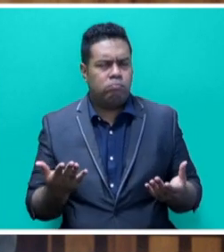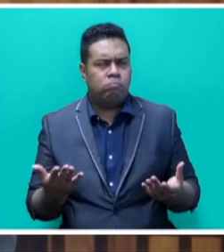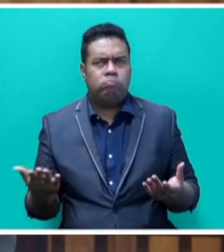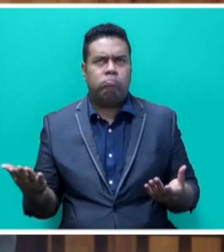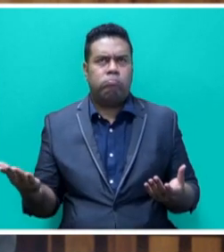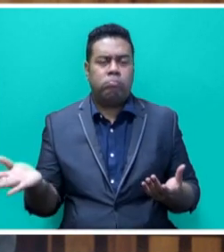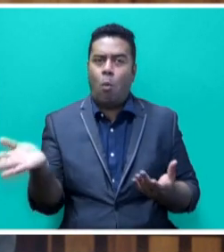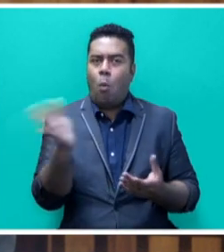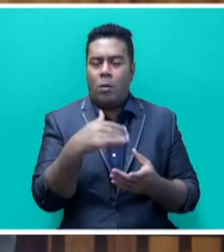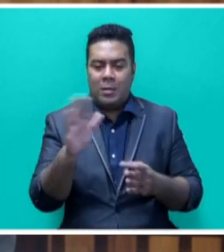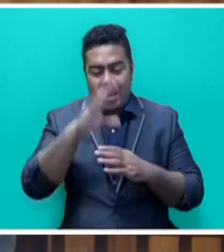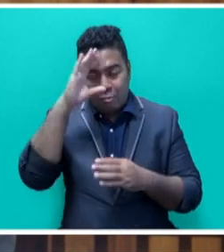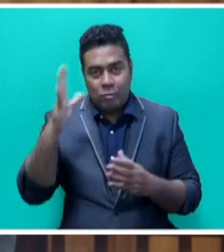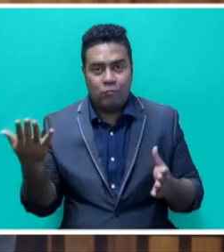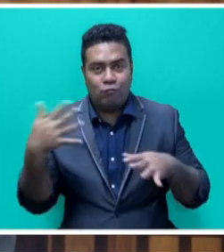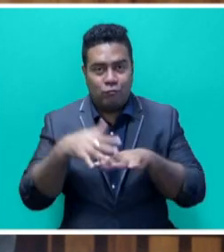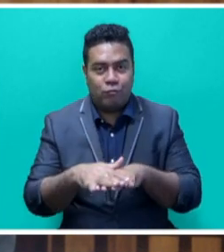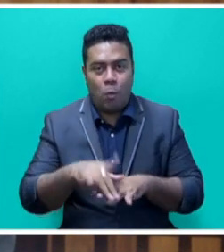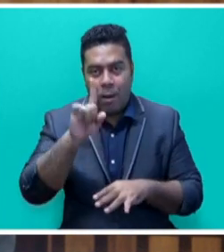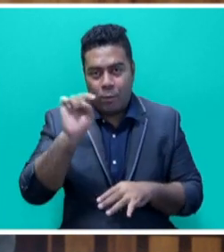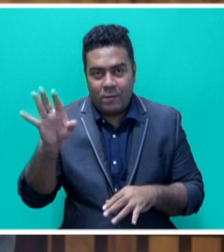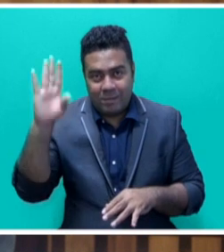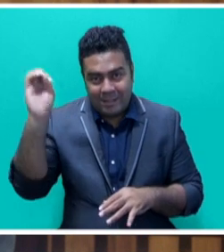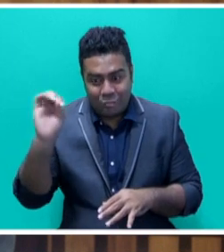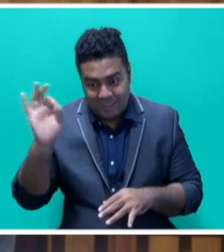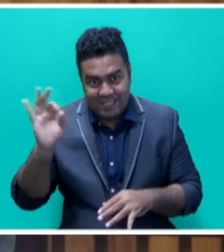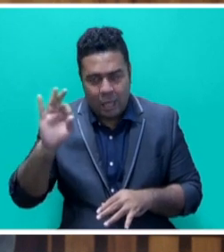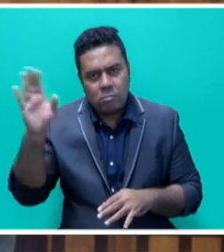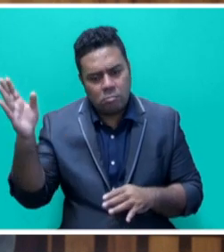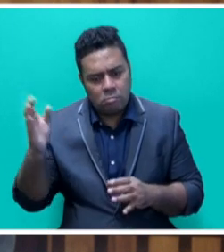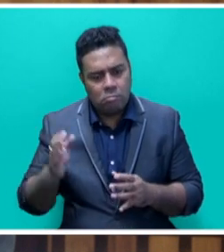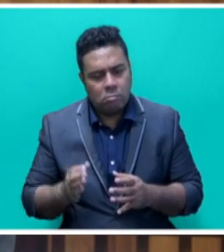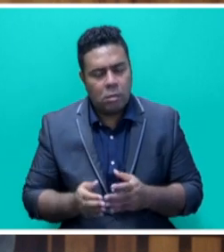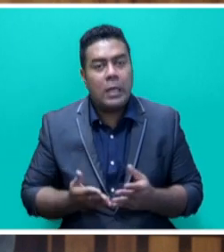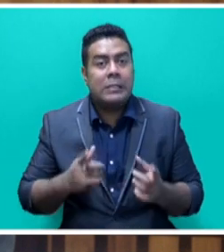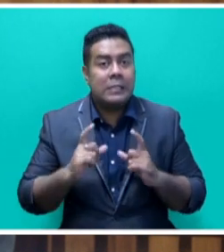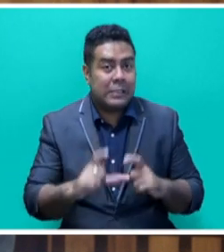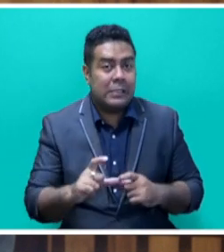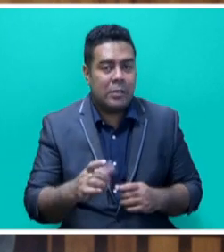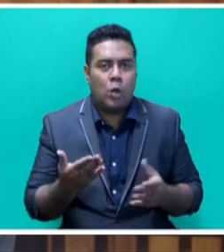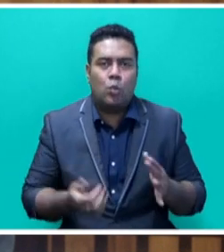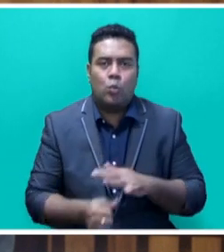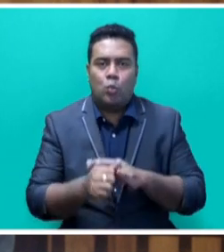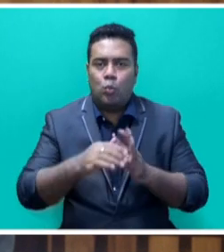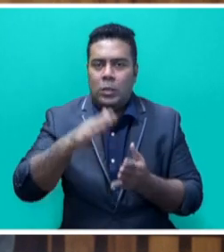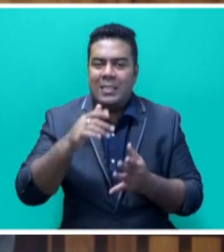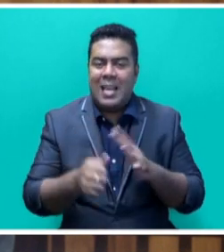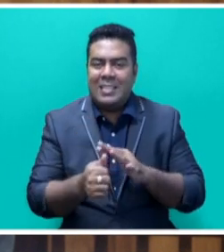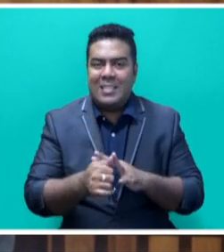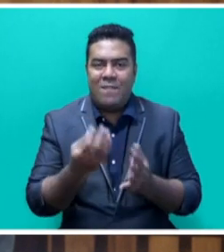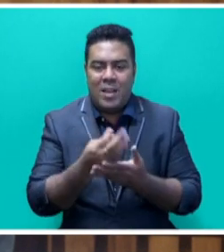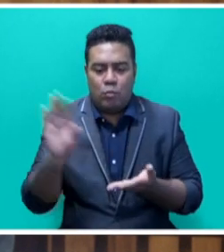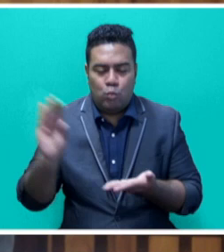in line with 1.5 degrees Celsius pathway. And C. Increase access to affordable financing for developing countries